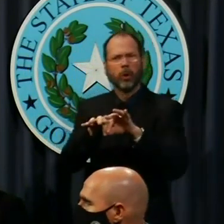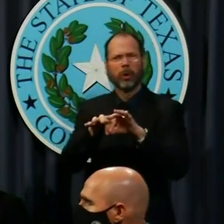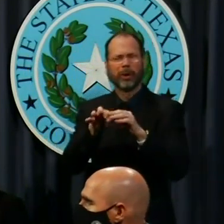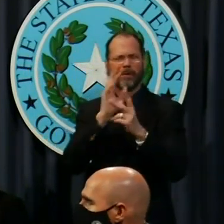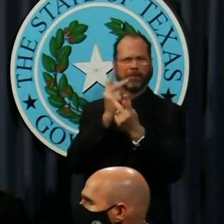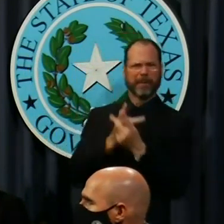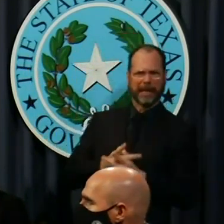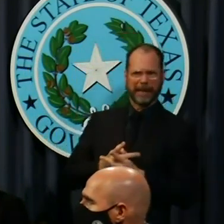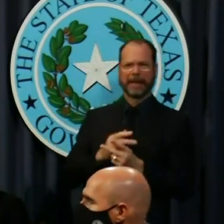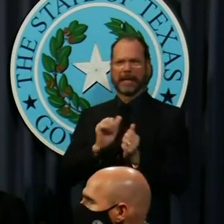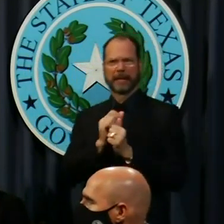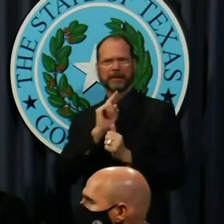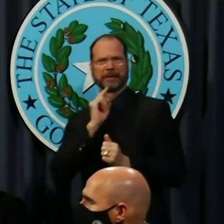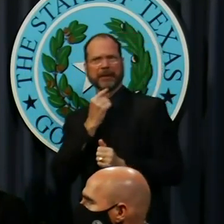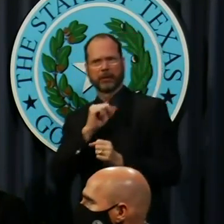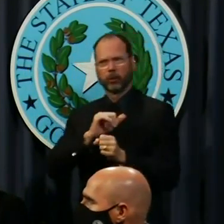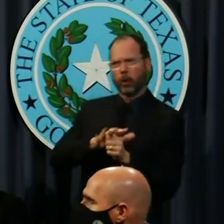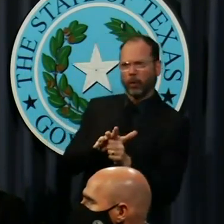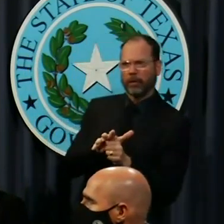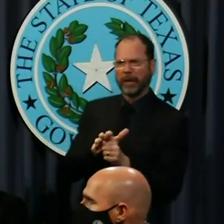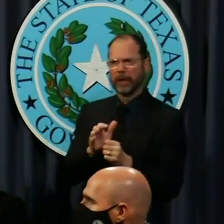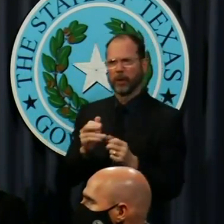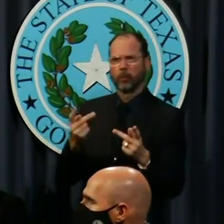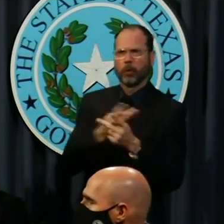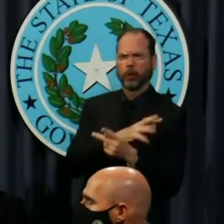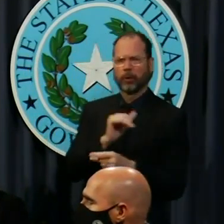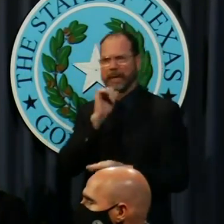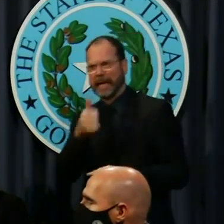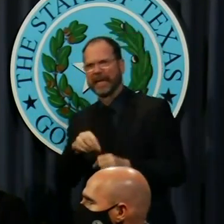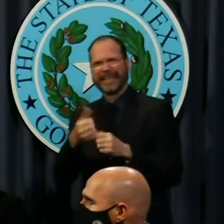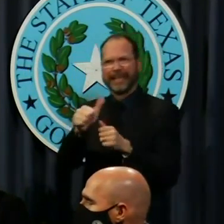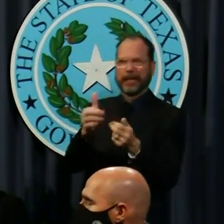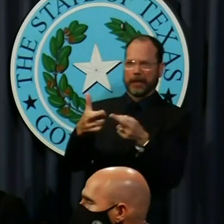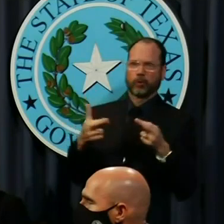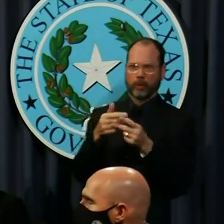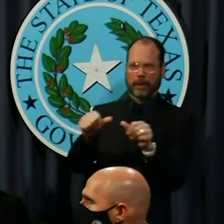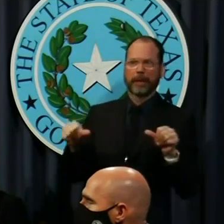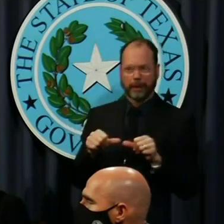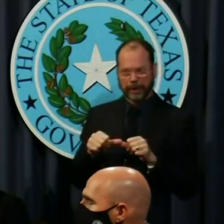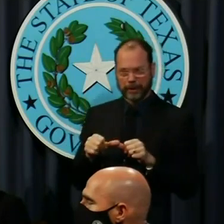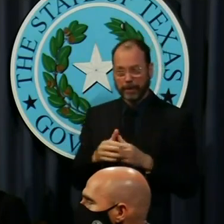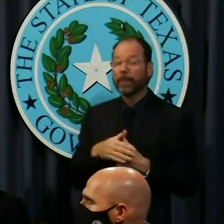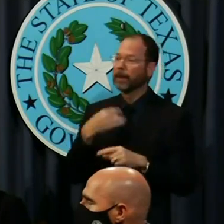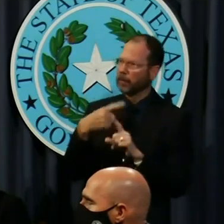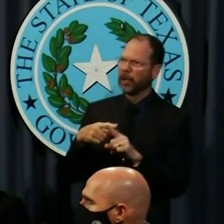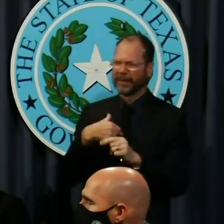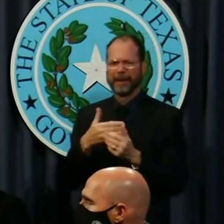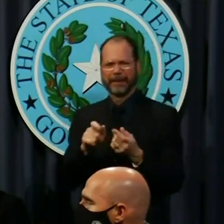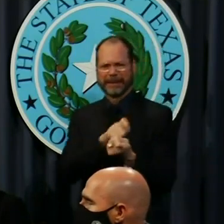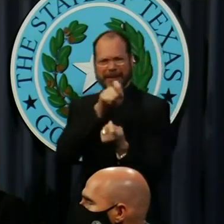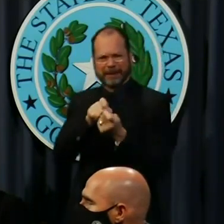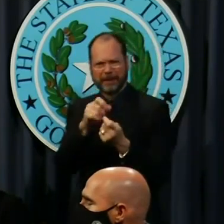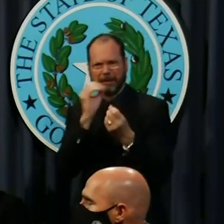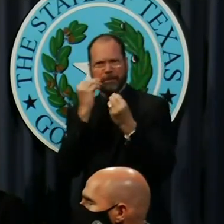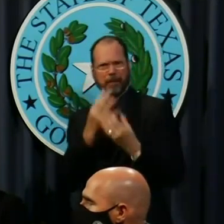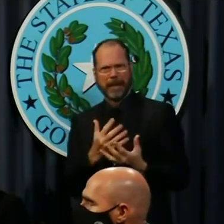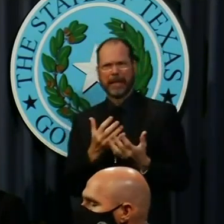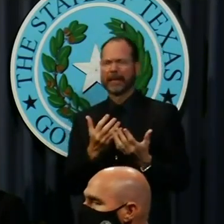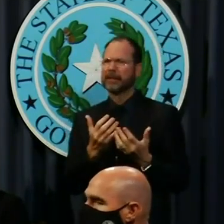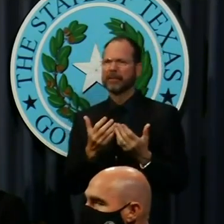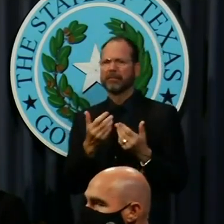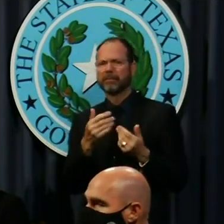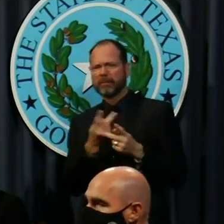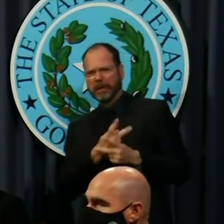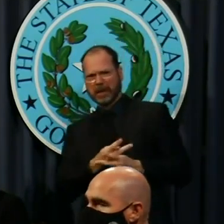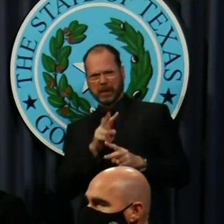the severity of COVID in any particular region. It is also the most accurate information available on a daily